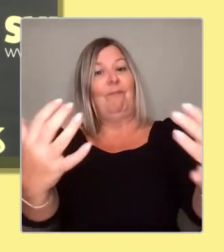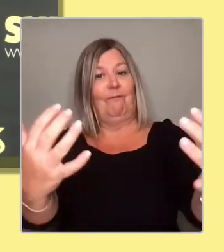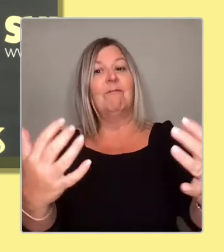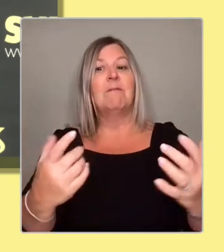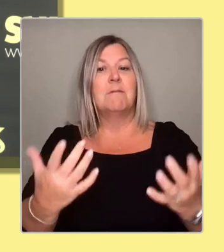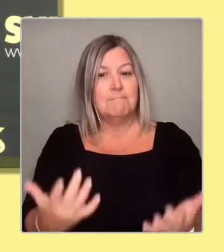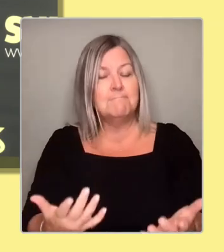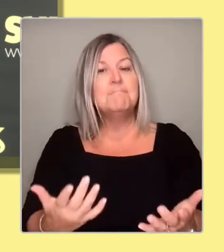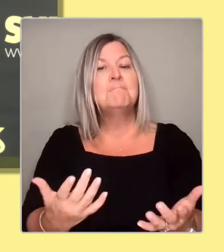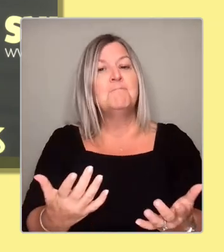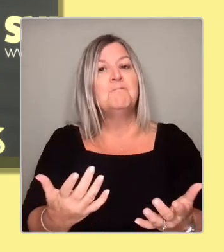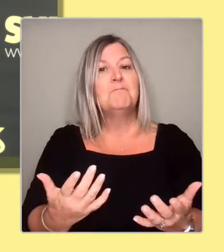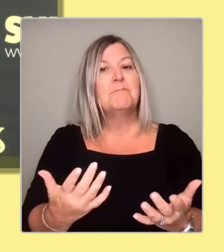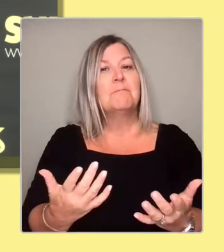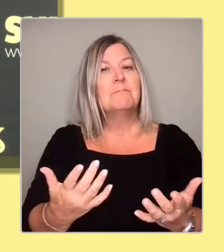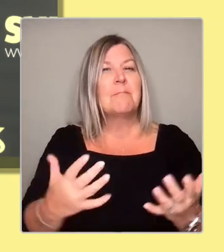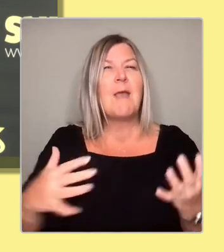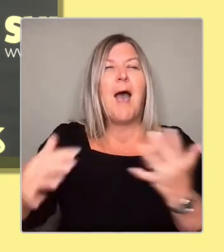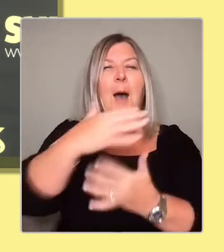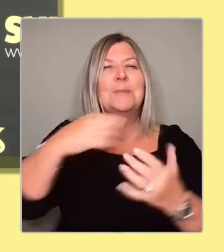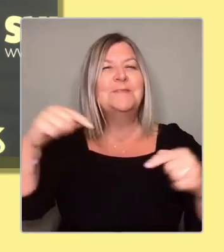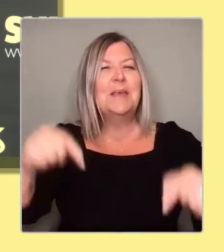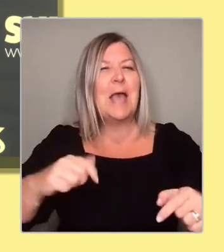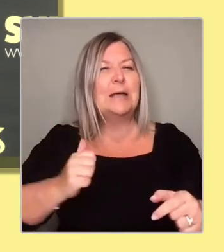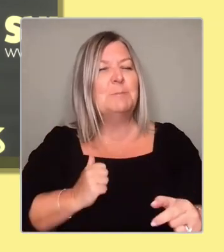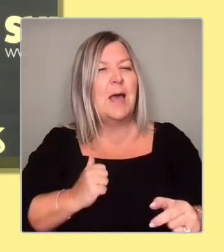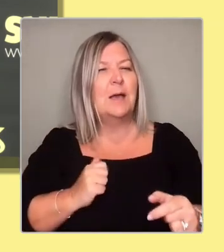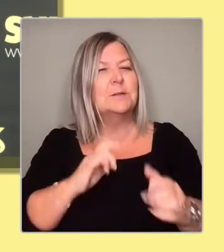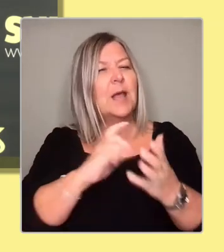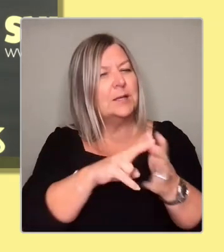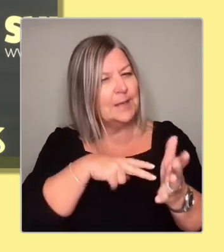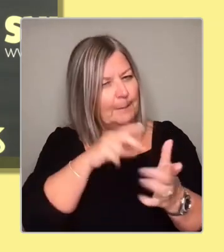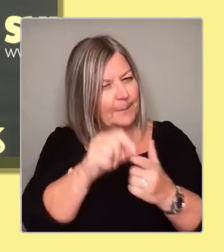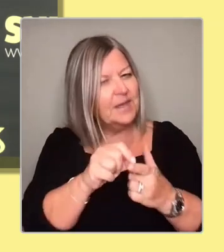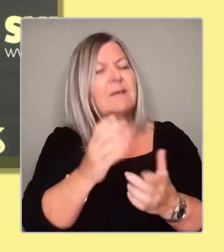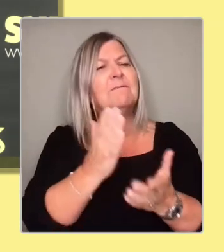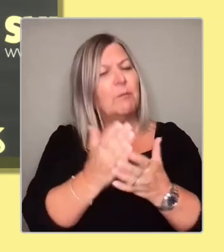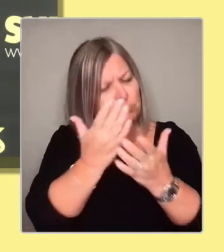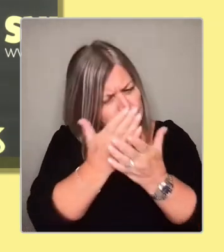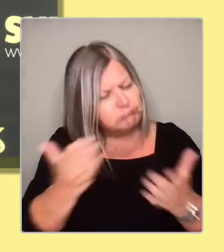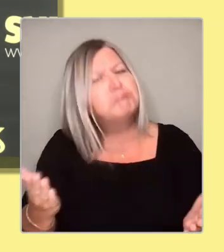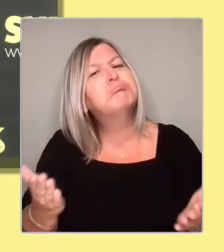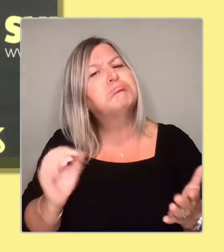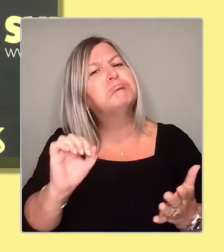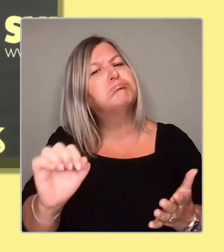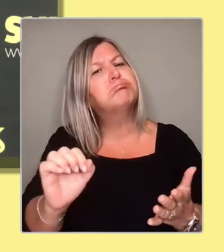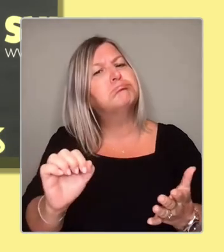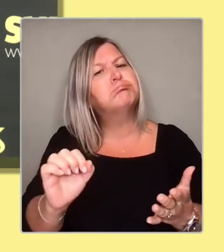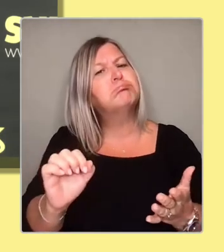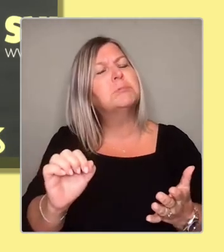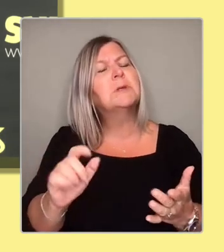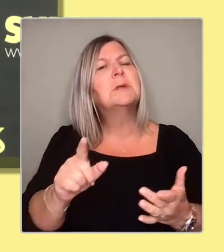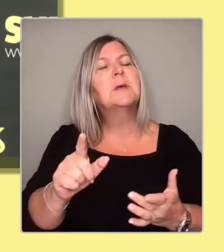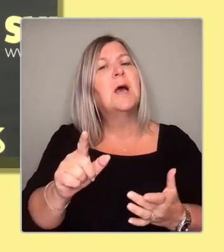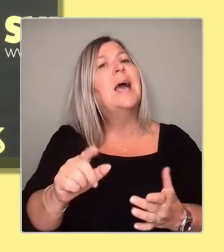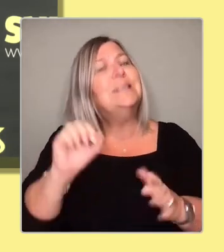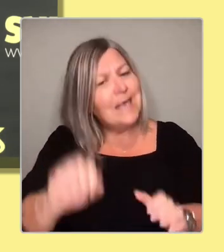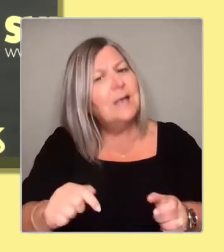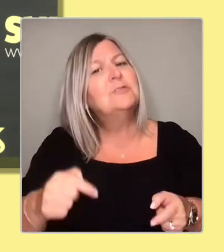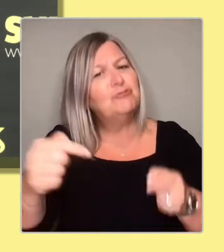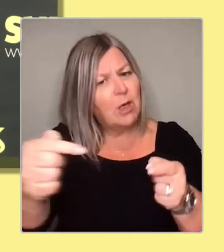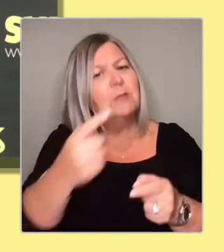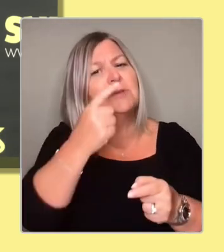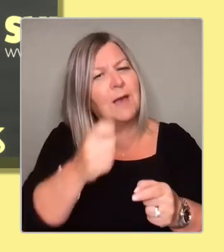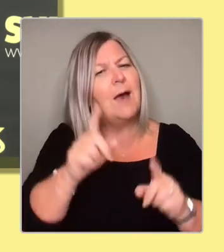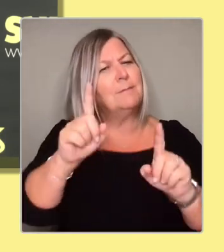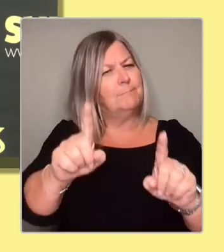in the SNP, courteous, respectful, perhaps challenging at times, nothing wrong with that, but remembering that